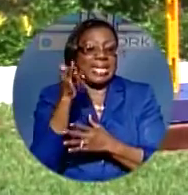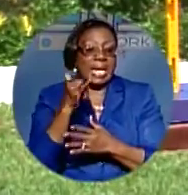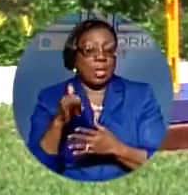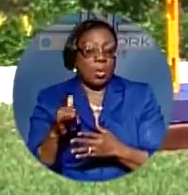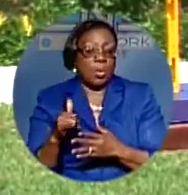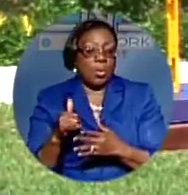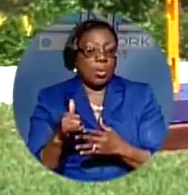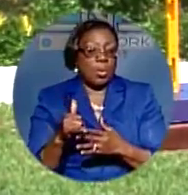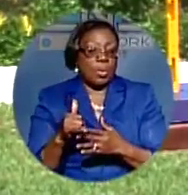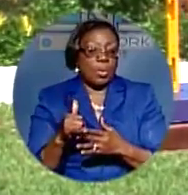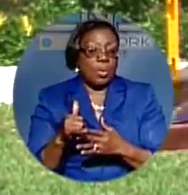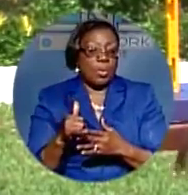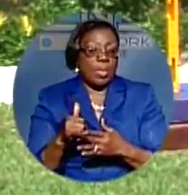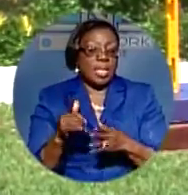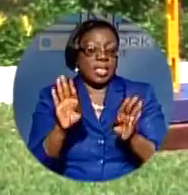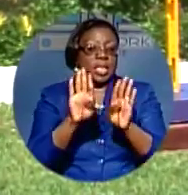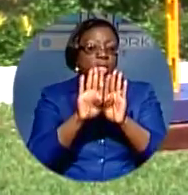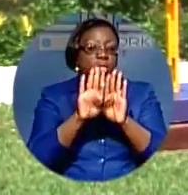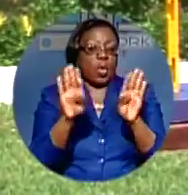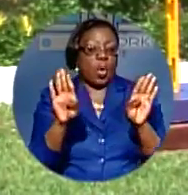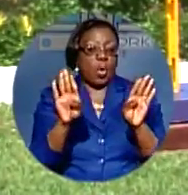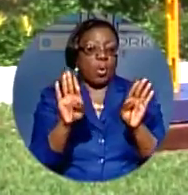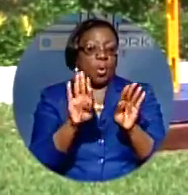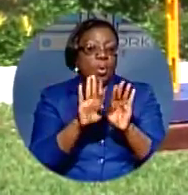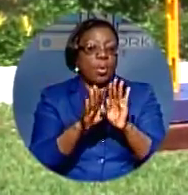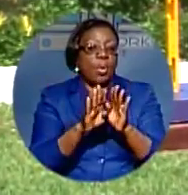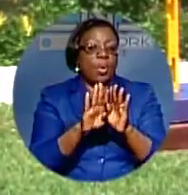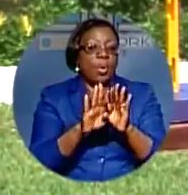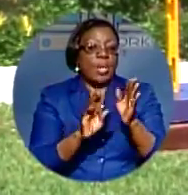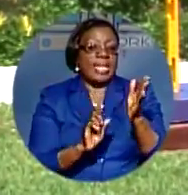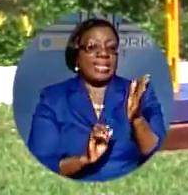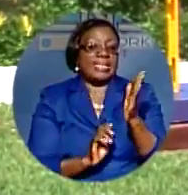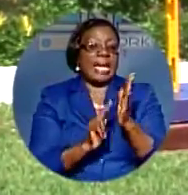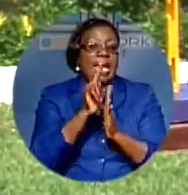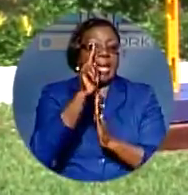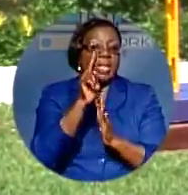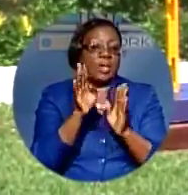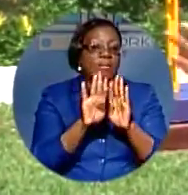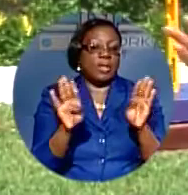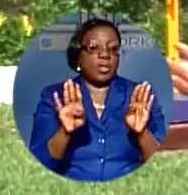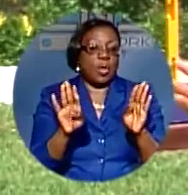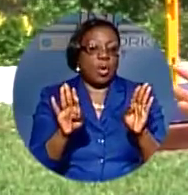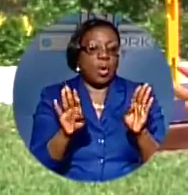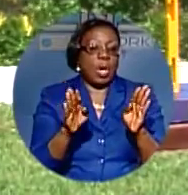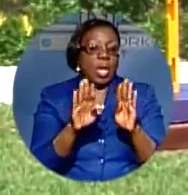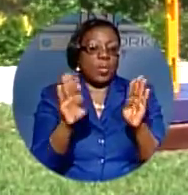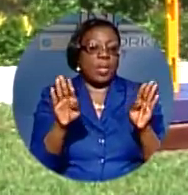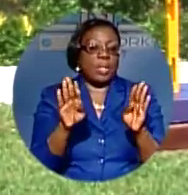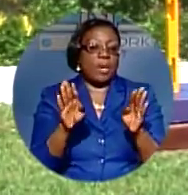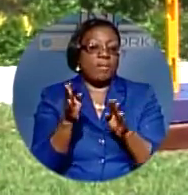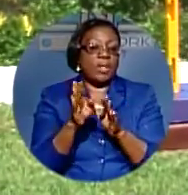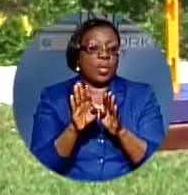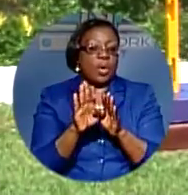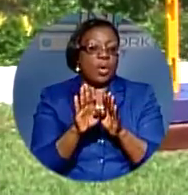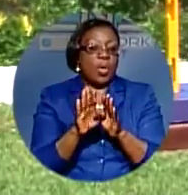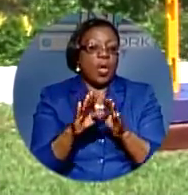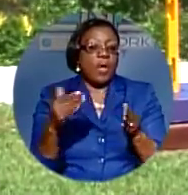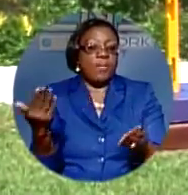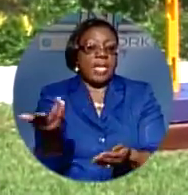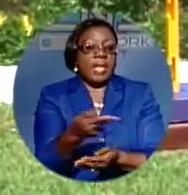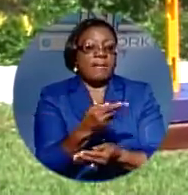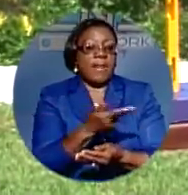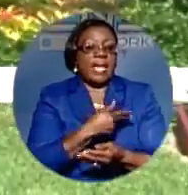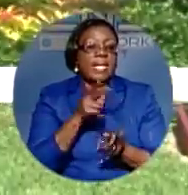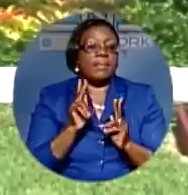sculpture, it's a door. It's intentionally the height of a door and the width of an average door. What we're inviting people to